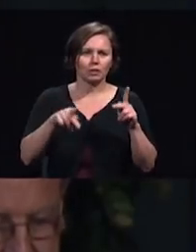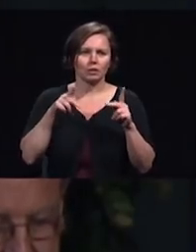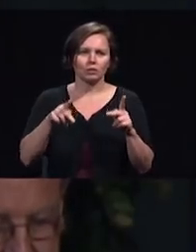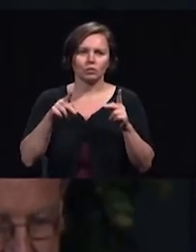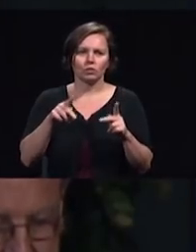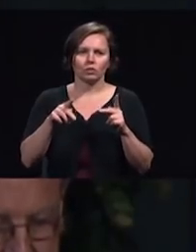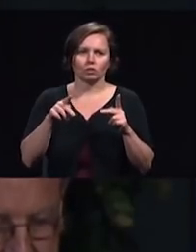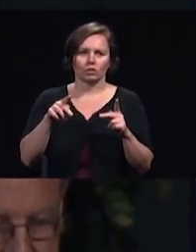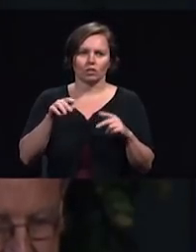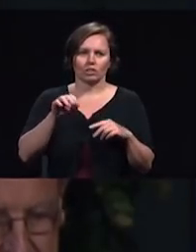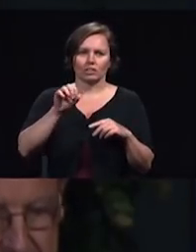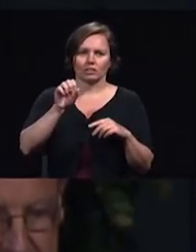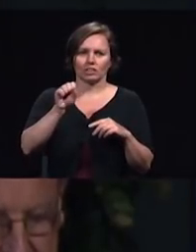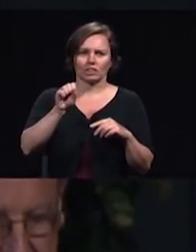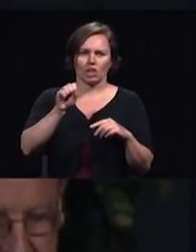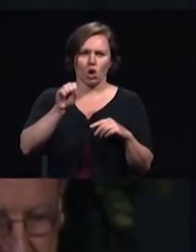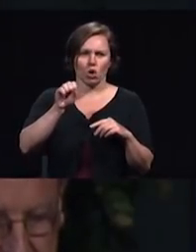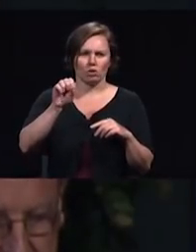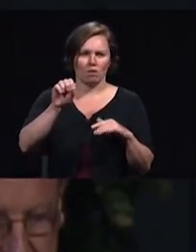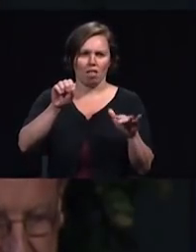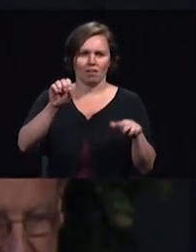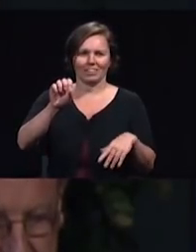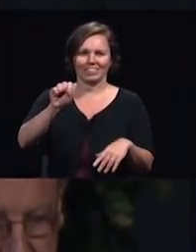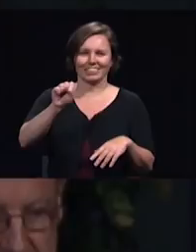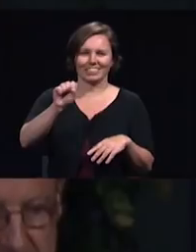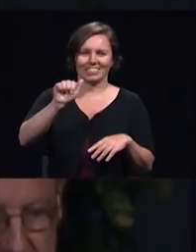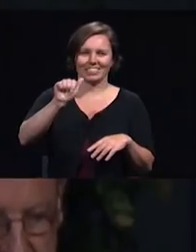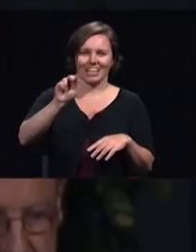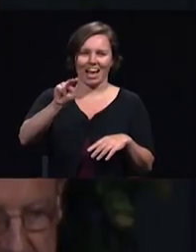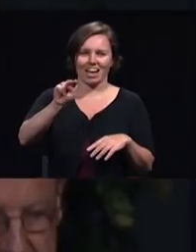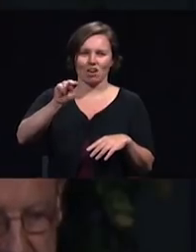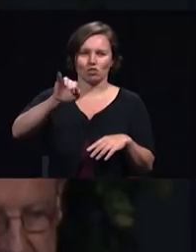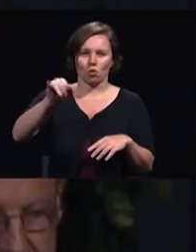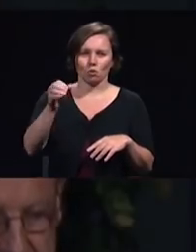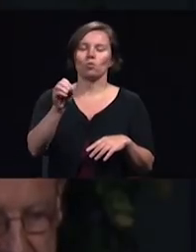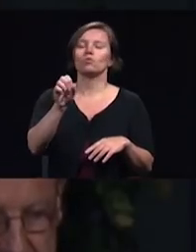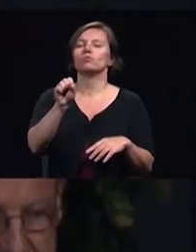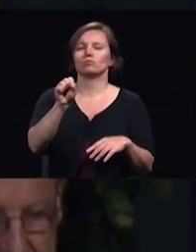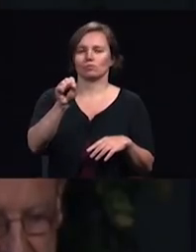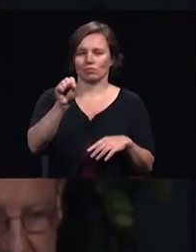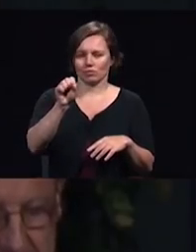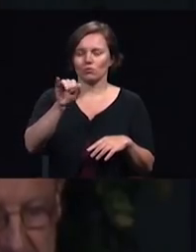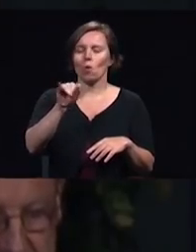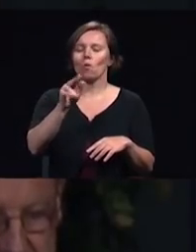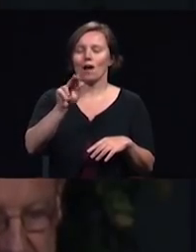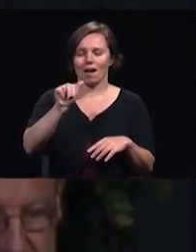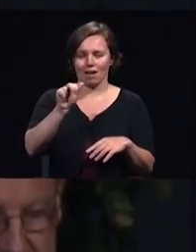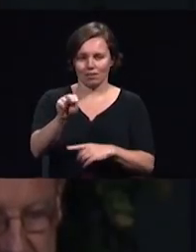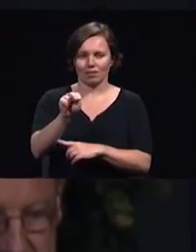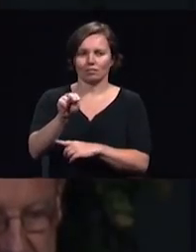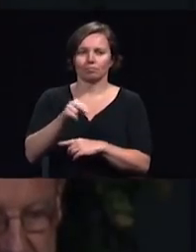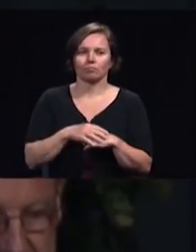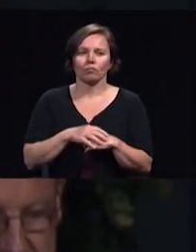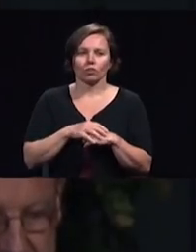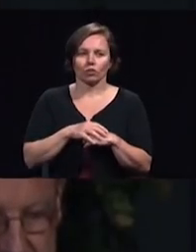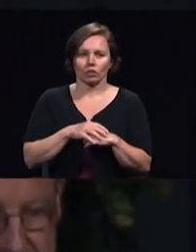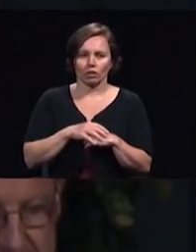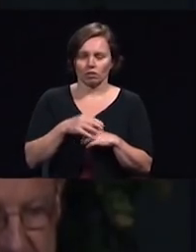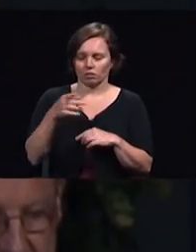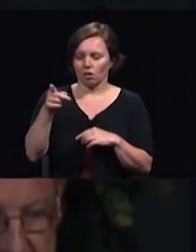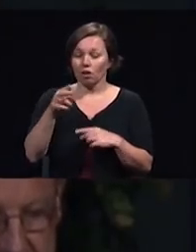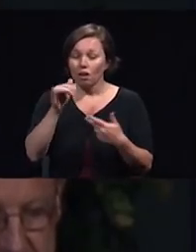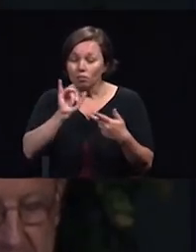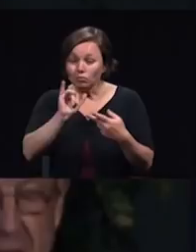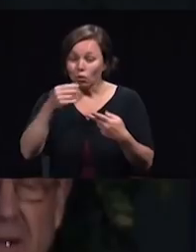to Houston, to Las Vegas, to Miami, to Tampa,